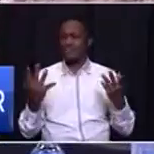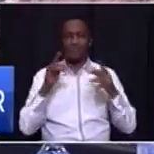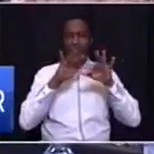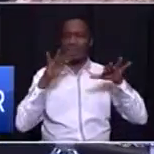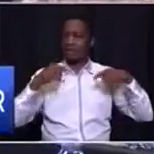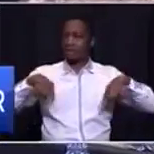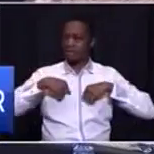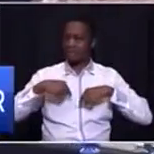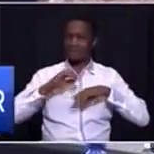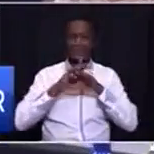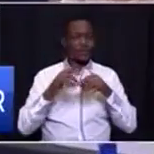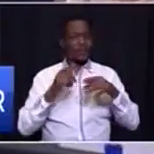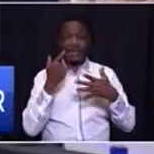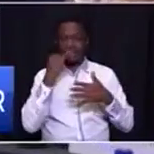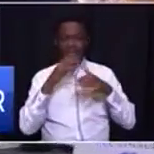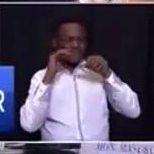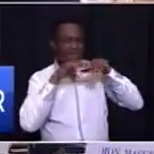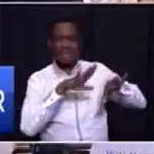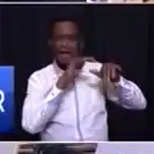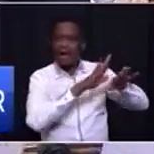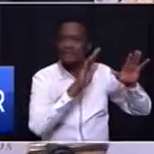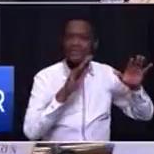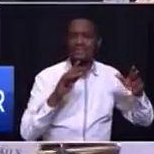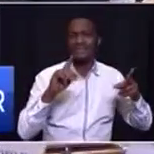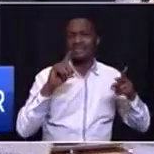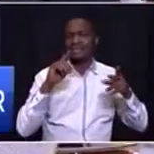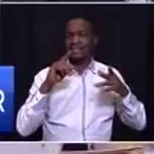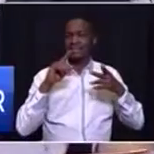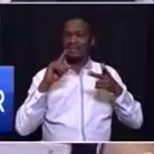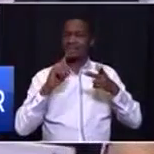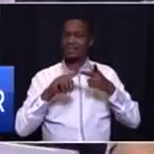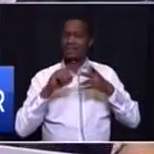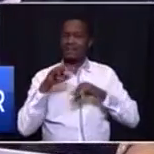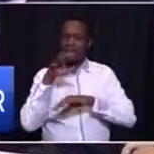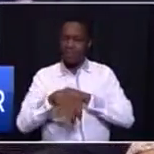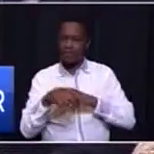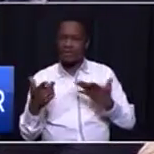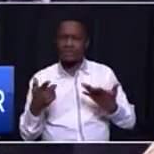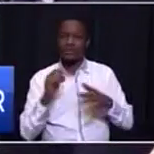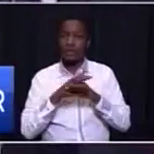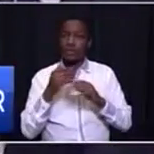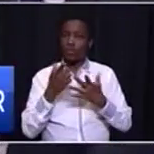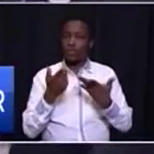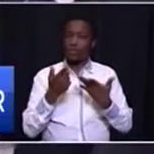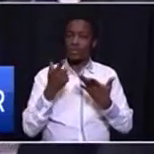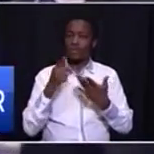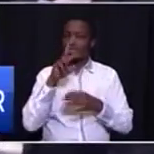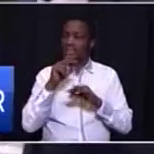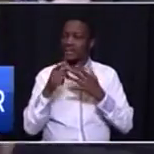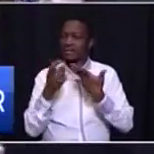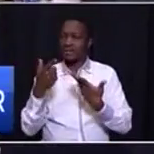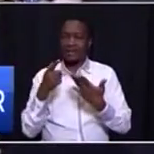When there are floods, flash floods in our province, we see that. When there are rains, the design of our